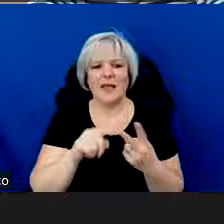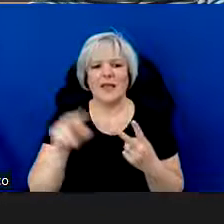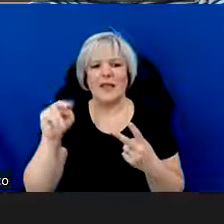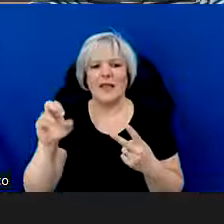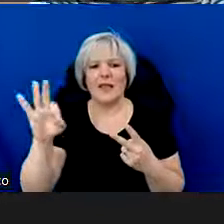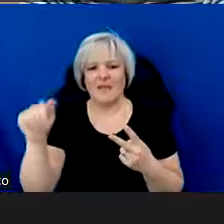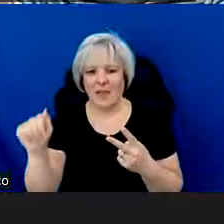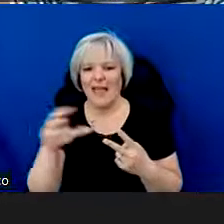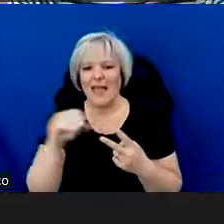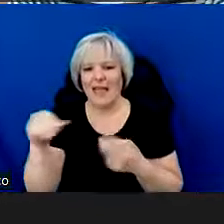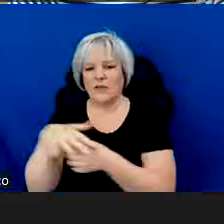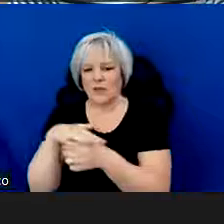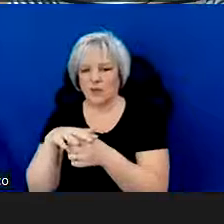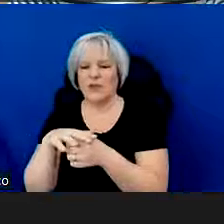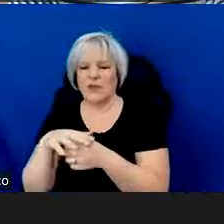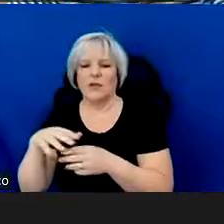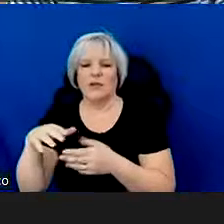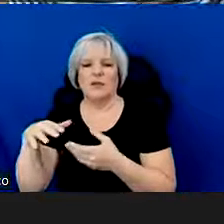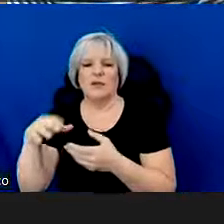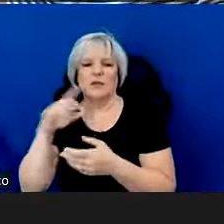and jurisdictional arts agencies.